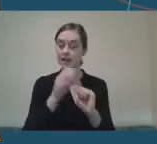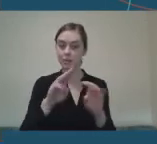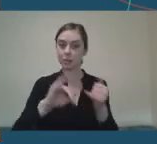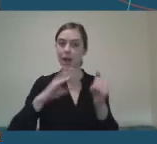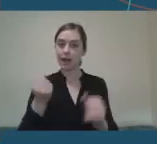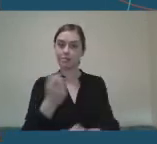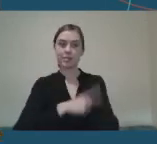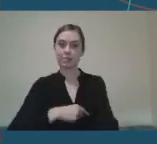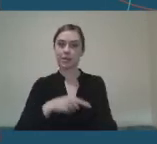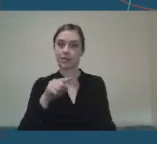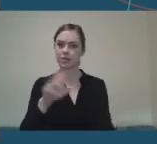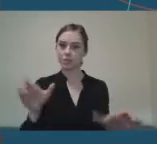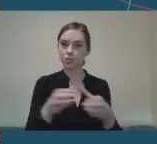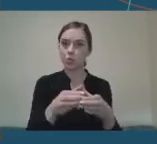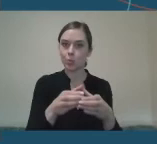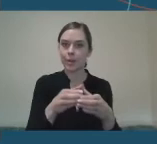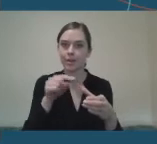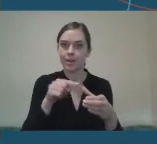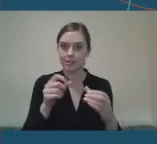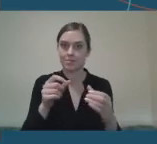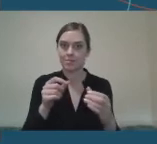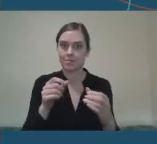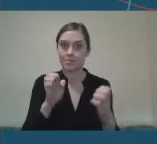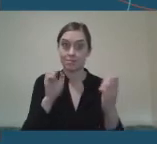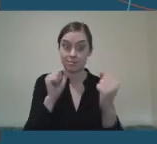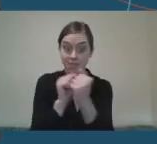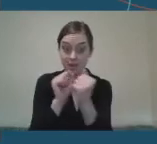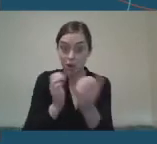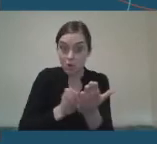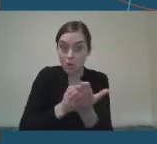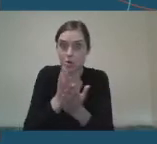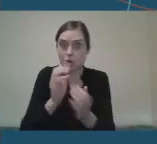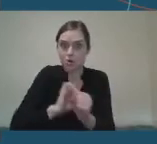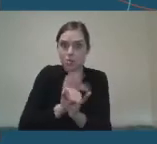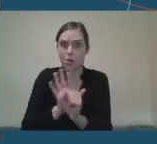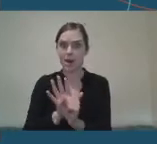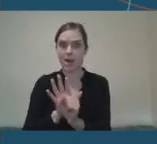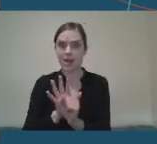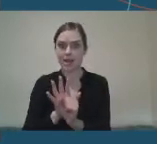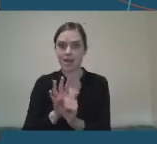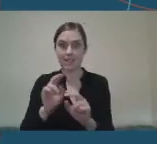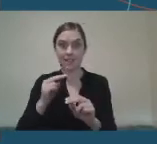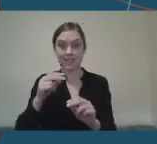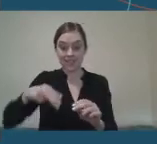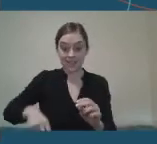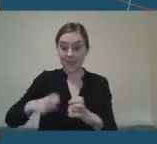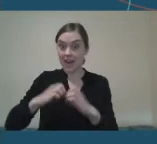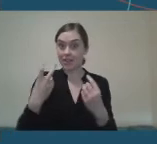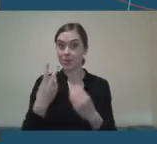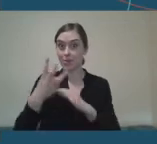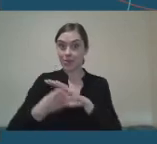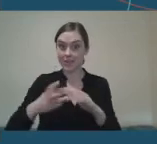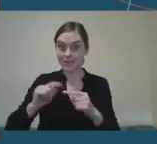that group actually ended up meeting throughout the pandemic time for nearly nearly every every two weeks or so as we